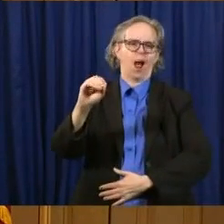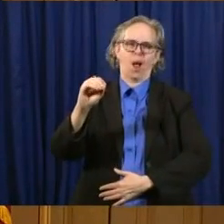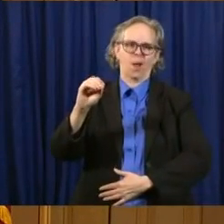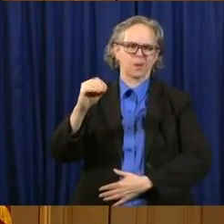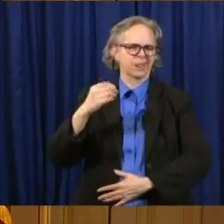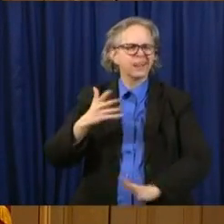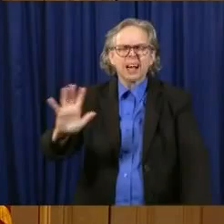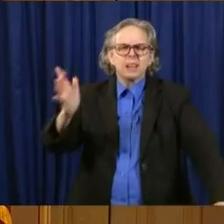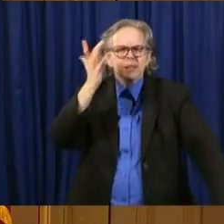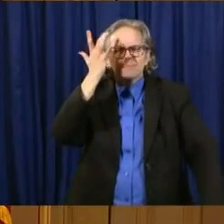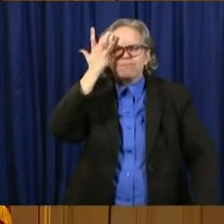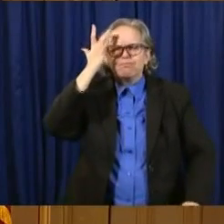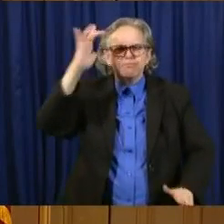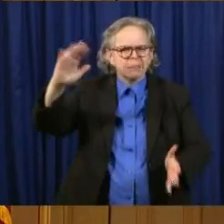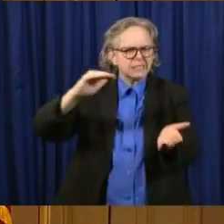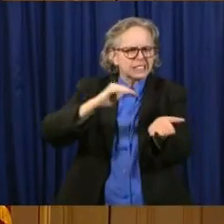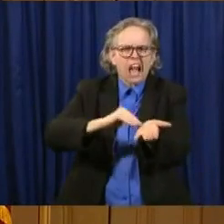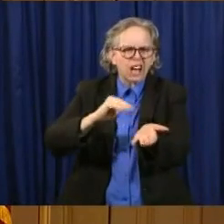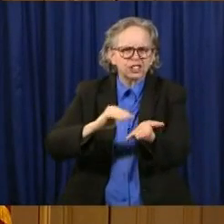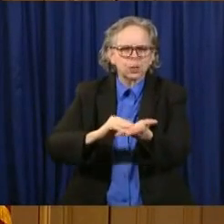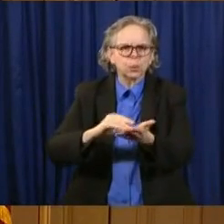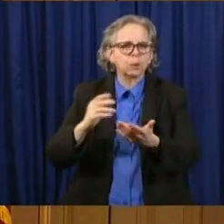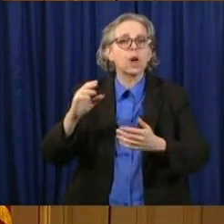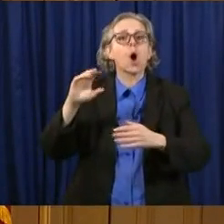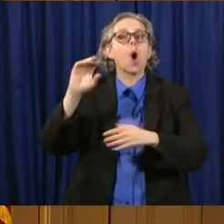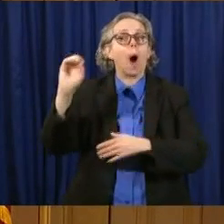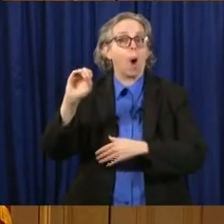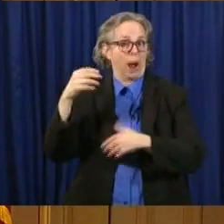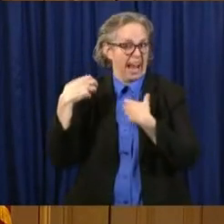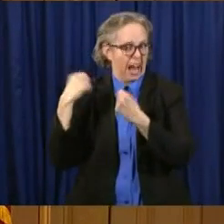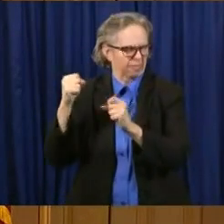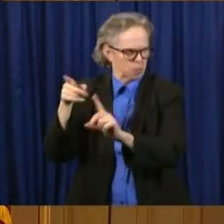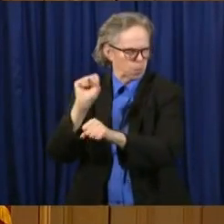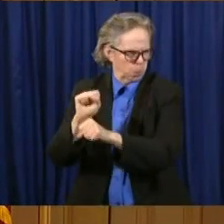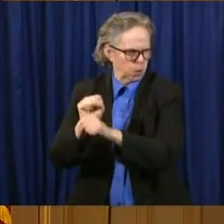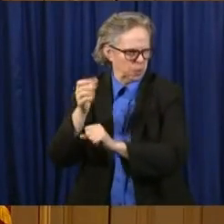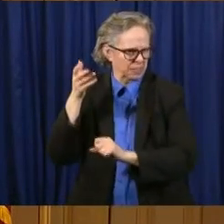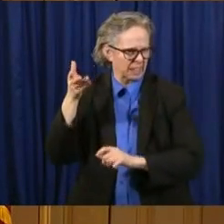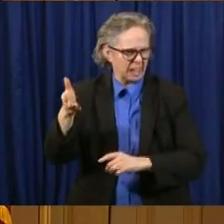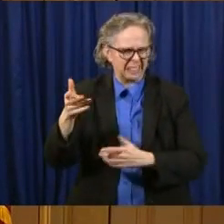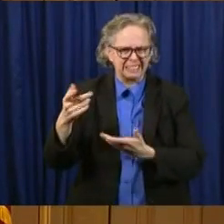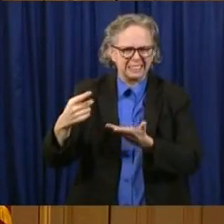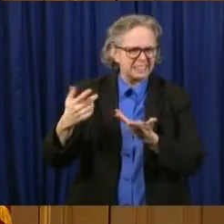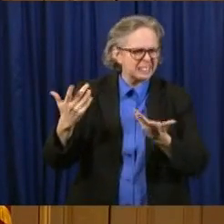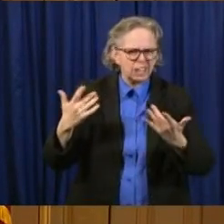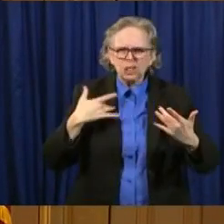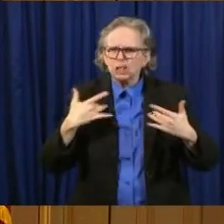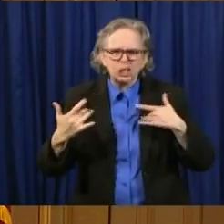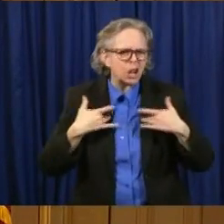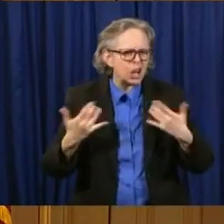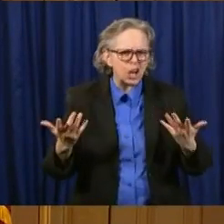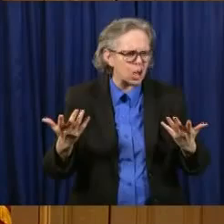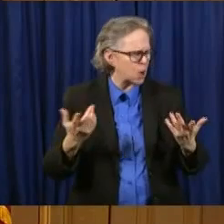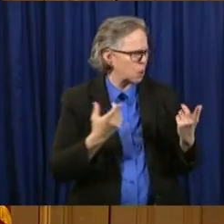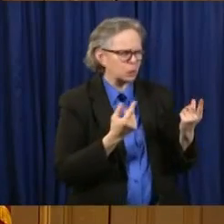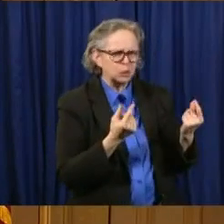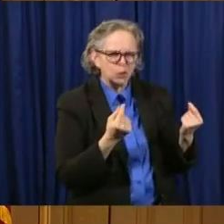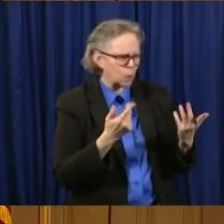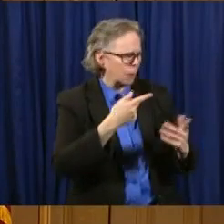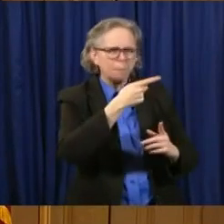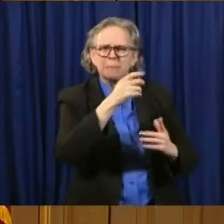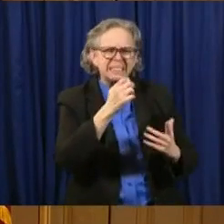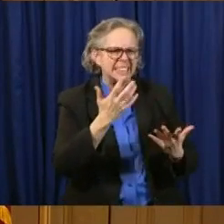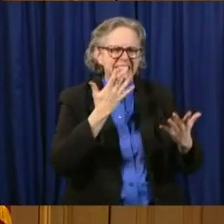raised concerns about PPE shortages in March, and he was talking to, the doctor was talking to a smart